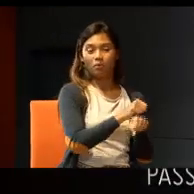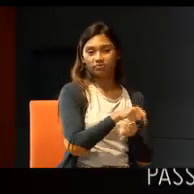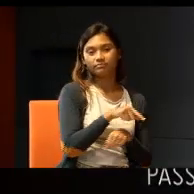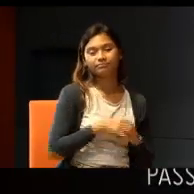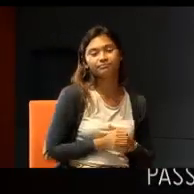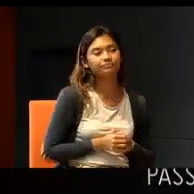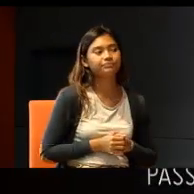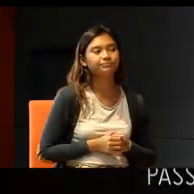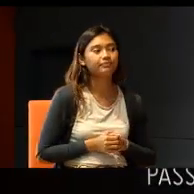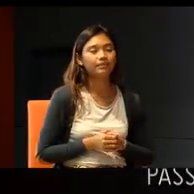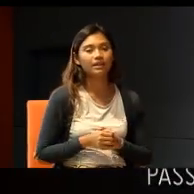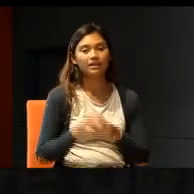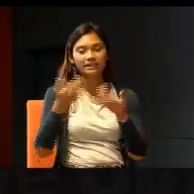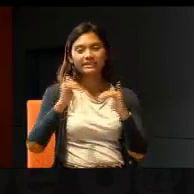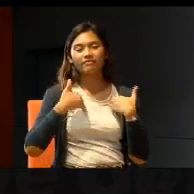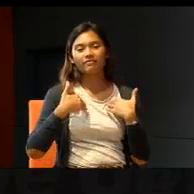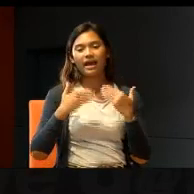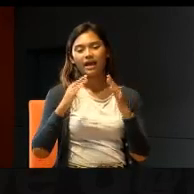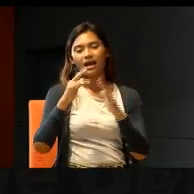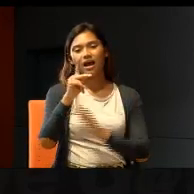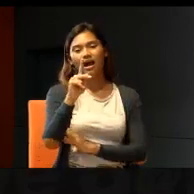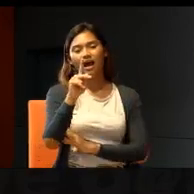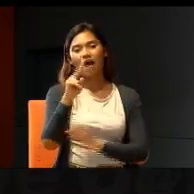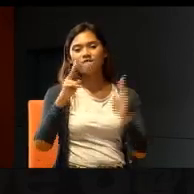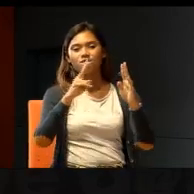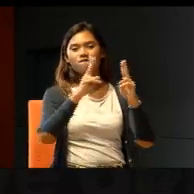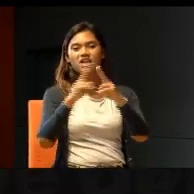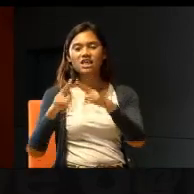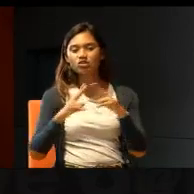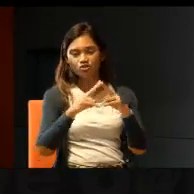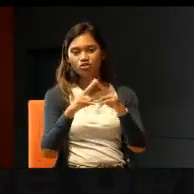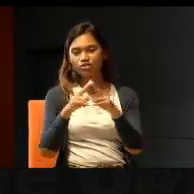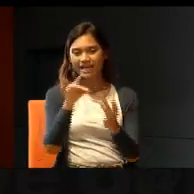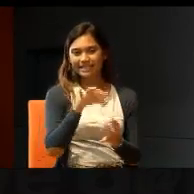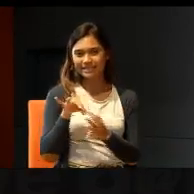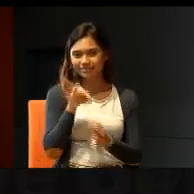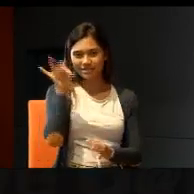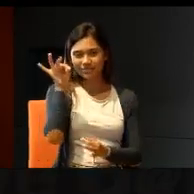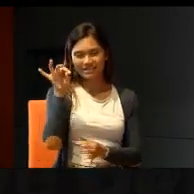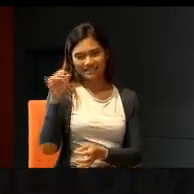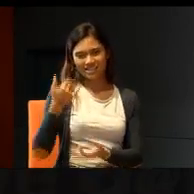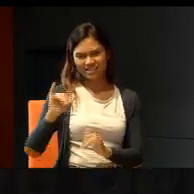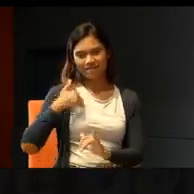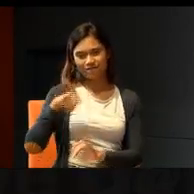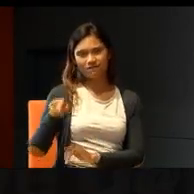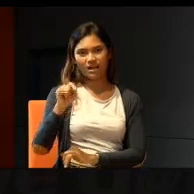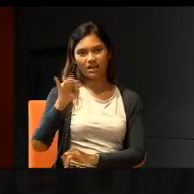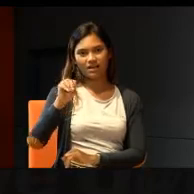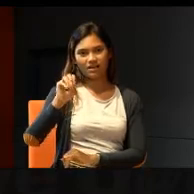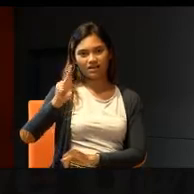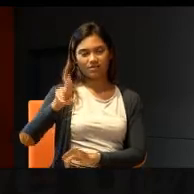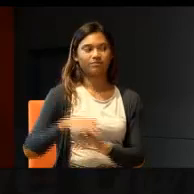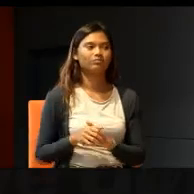And they still have this kampong spirit there. So, people look out for each other. So, things like deaf